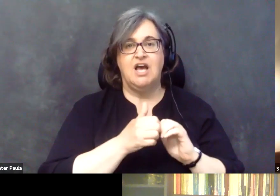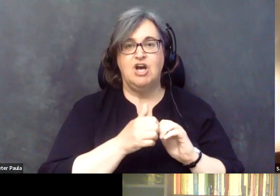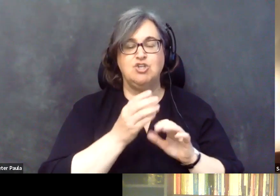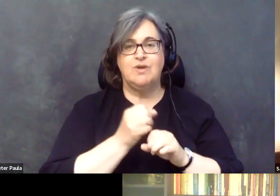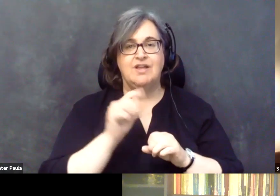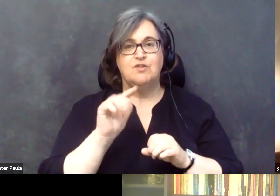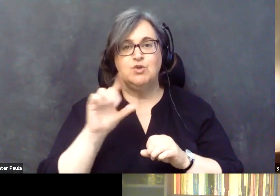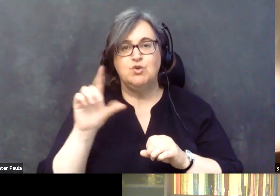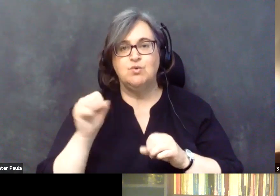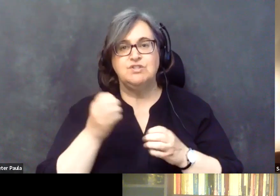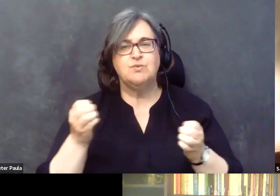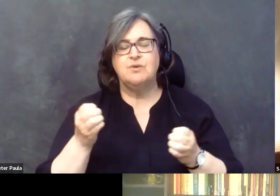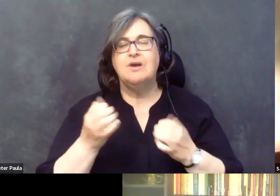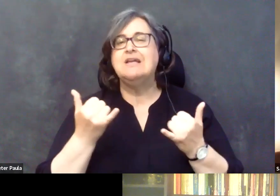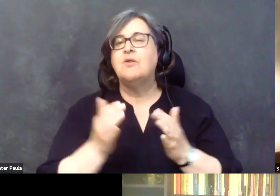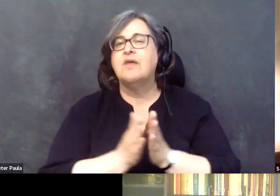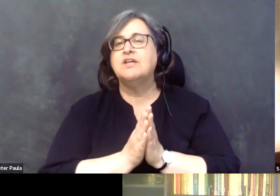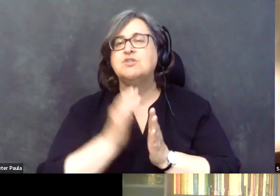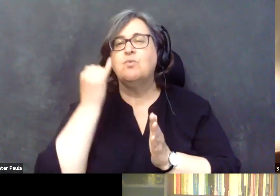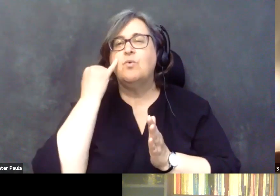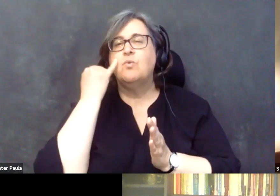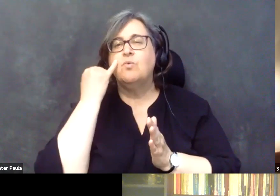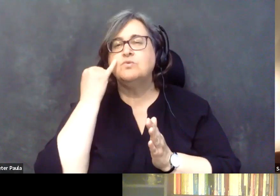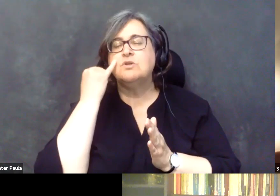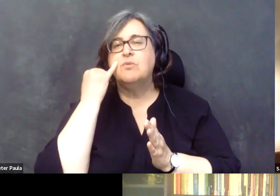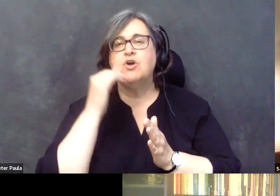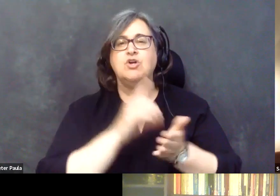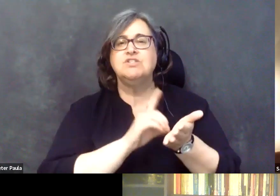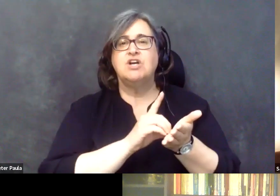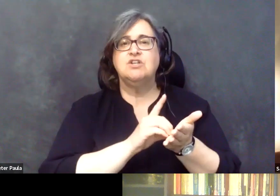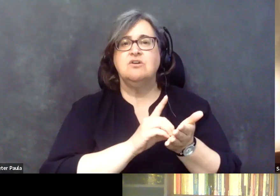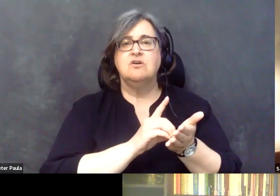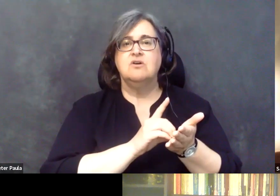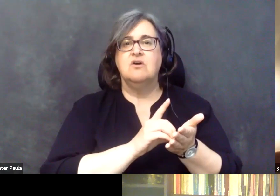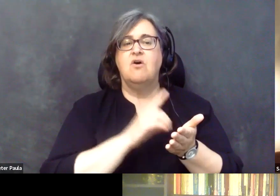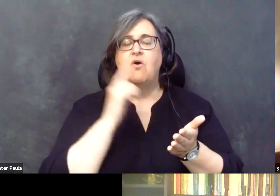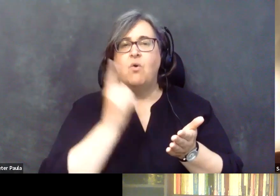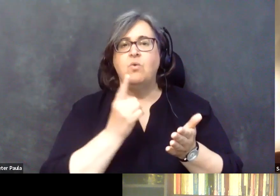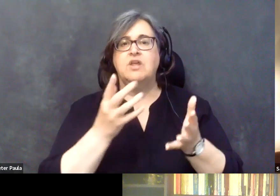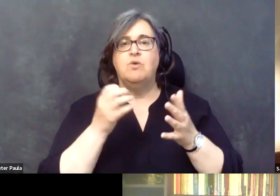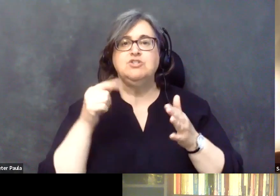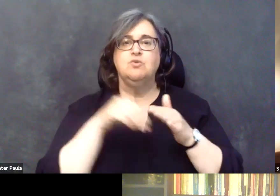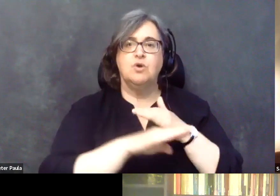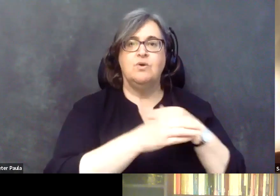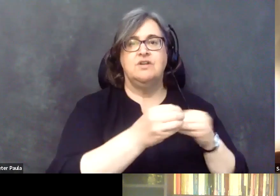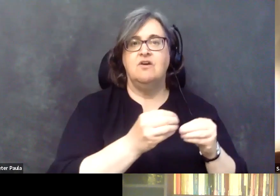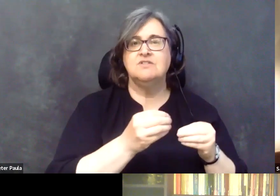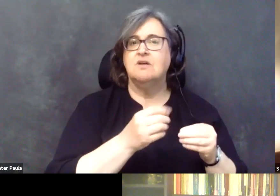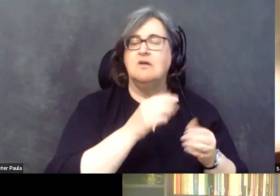the tools and the equipment said, what can you do if your doctor won't do it any other way than going into the office? Okay.